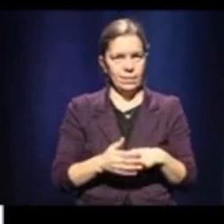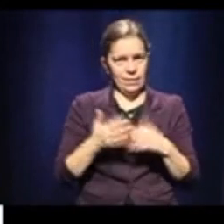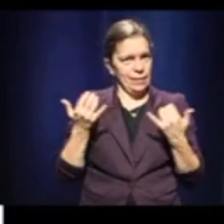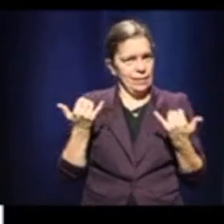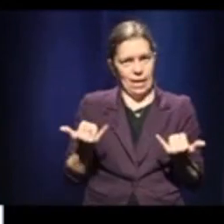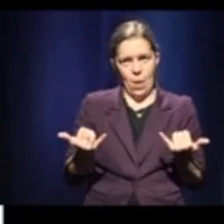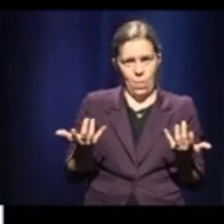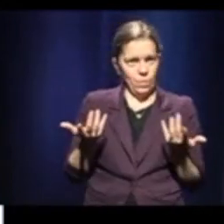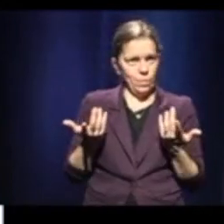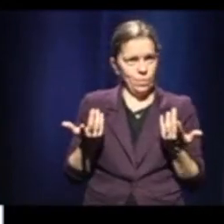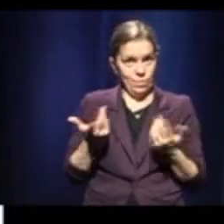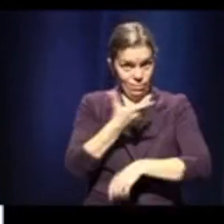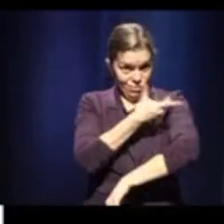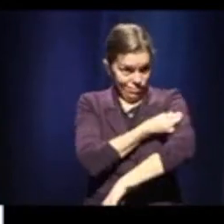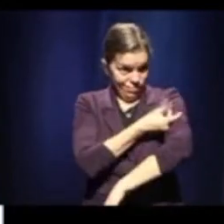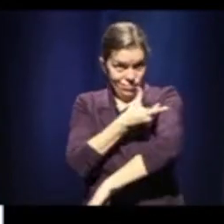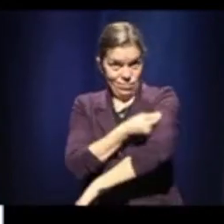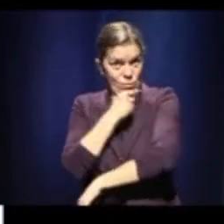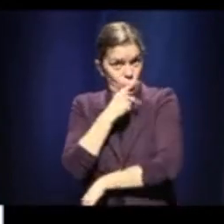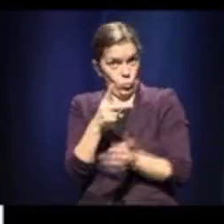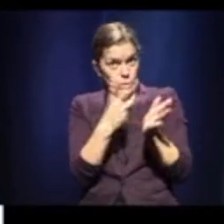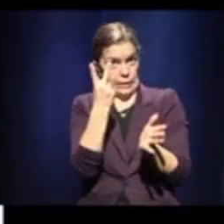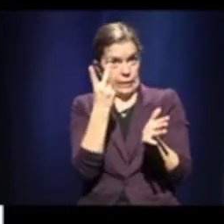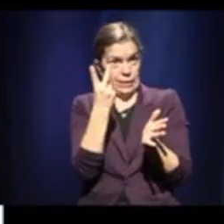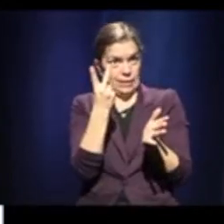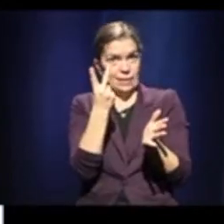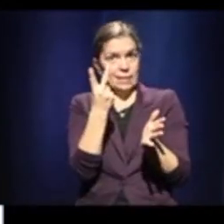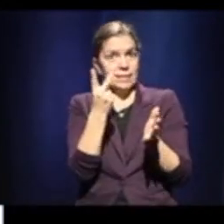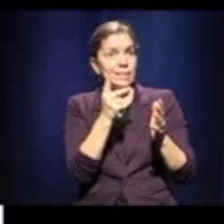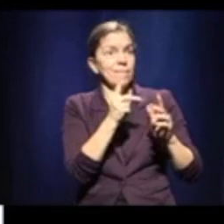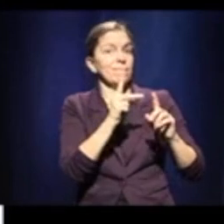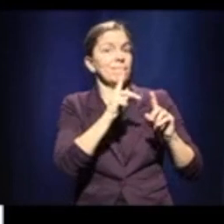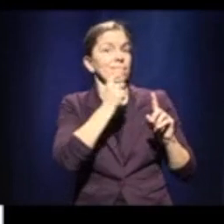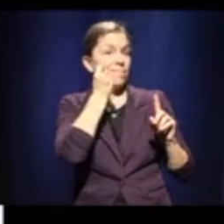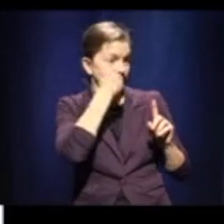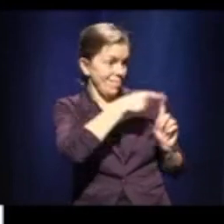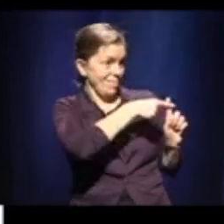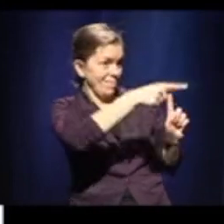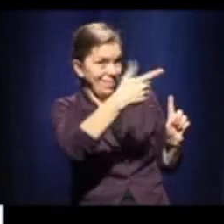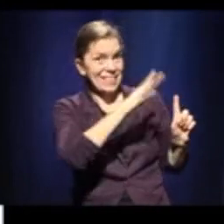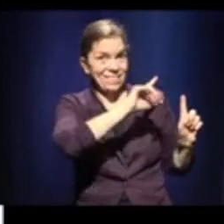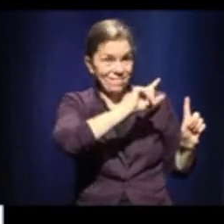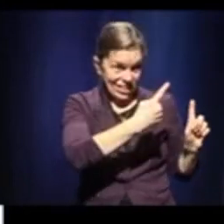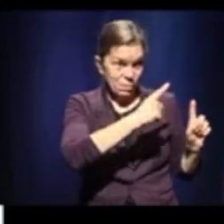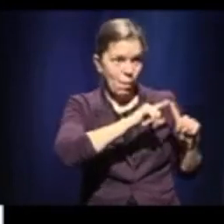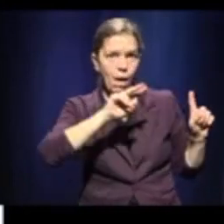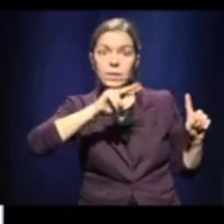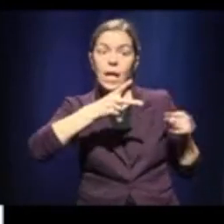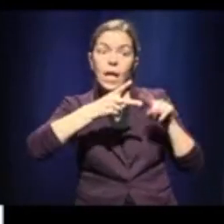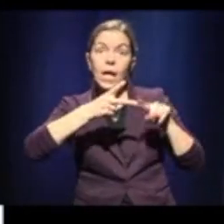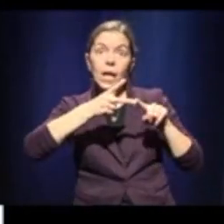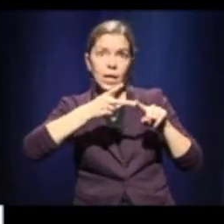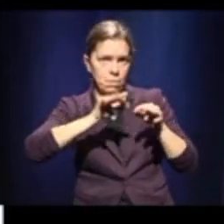to be delayed. That created some worry within the healthcare setting. So now that we